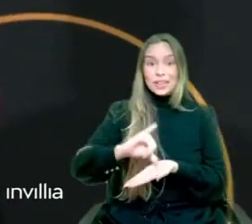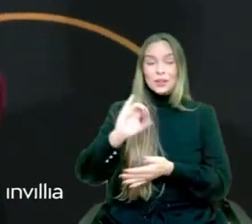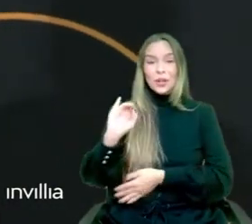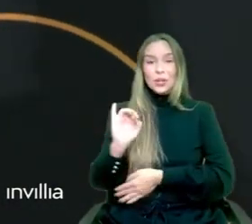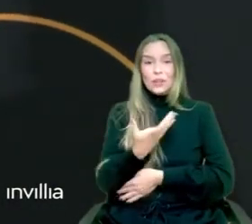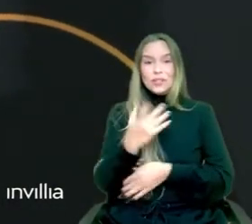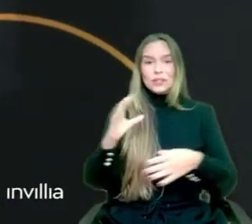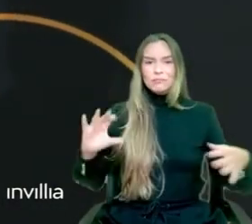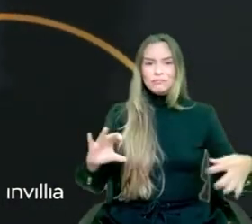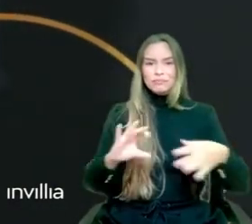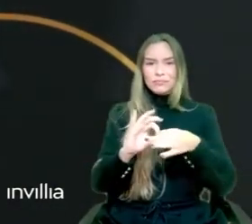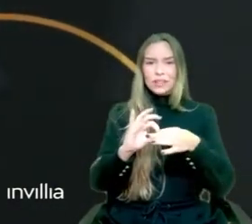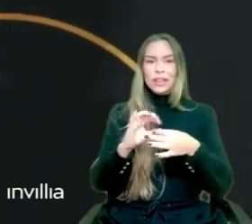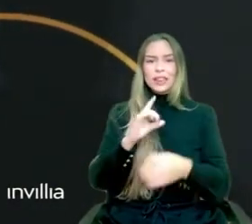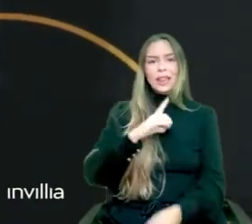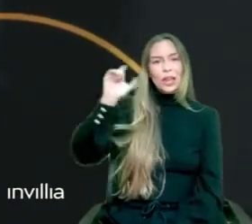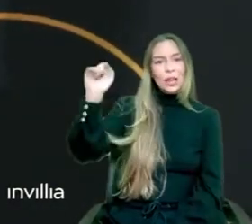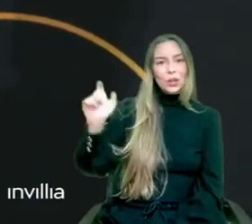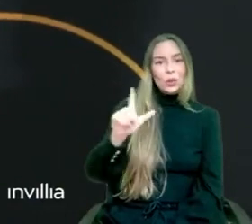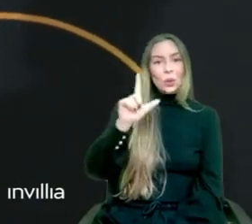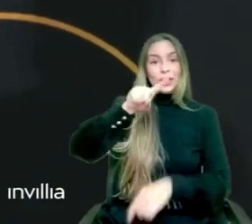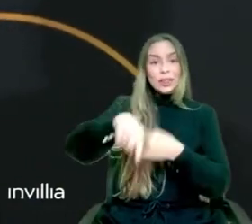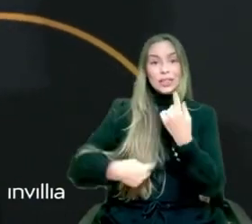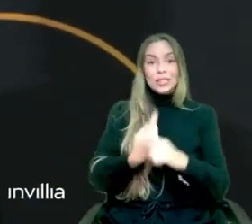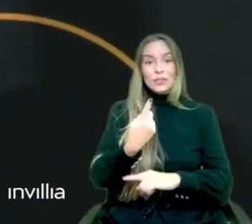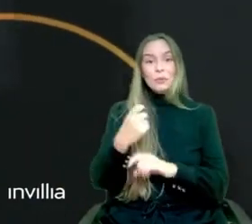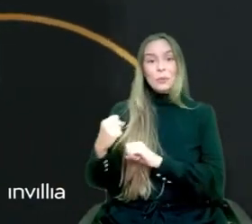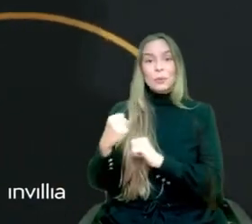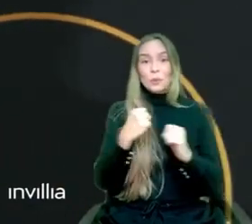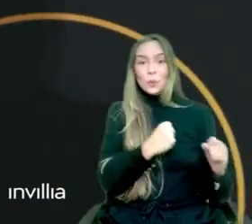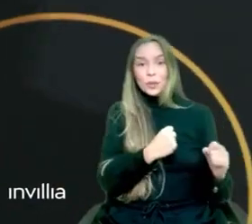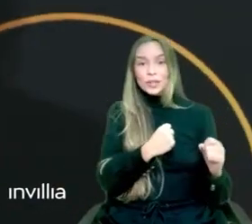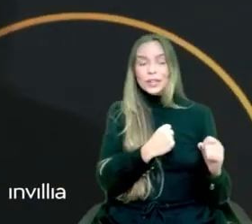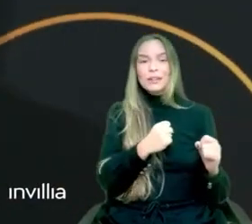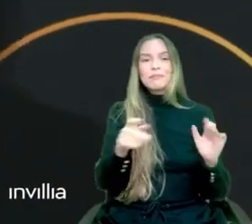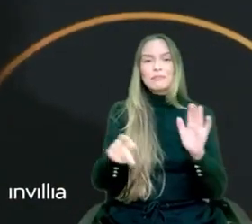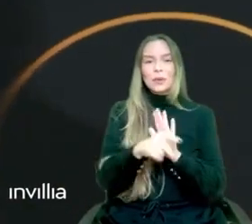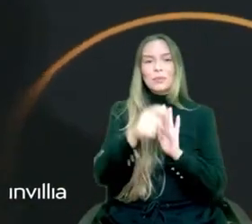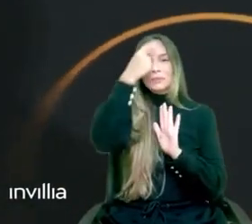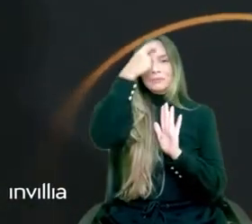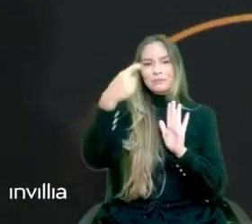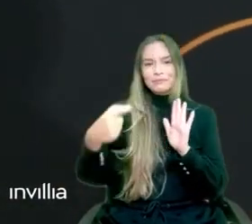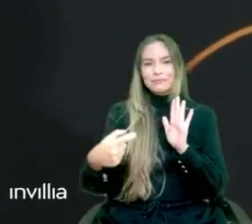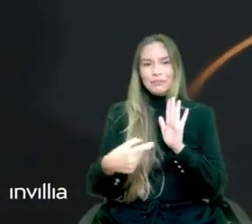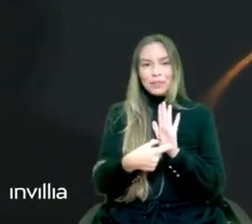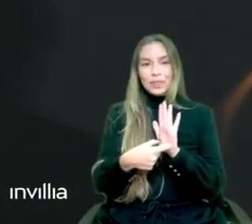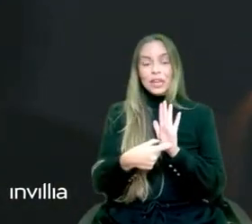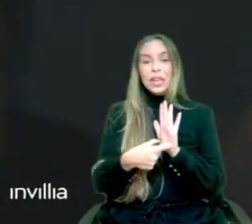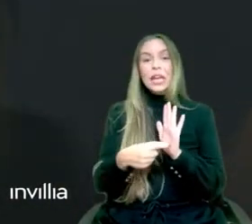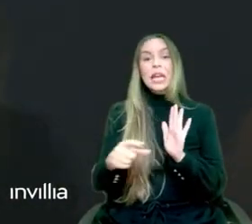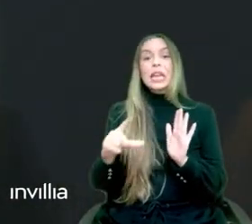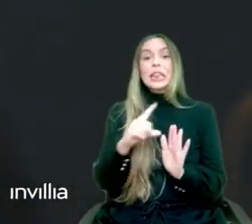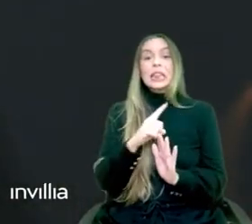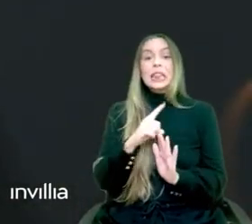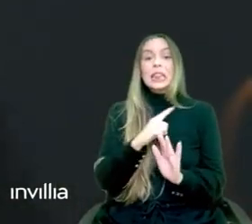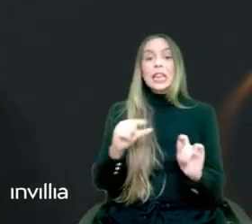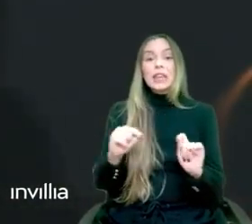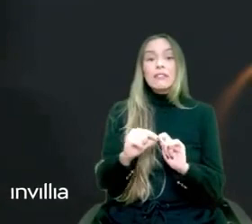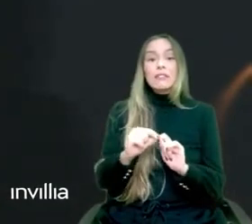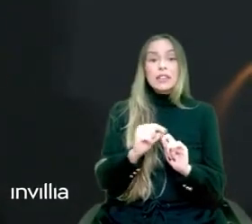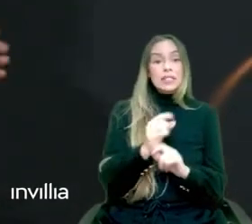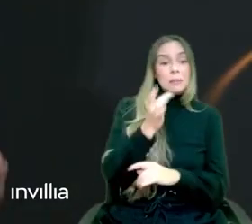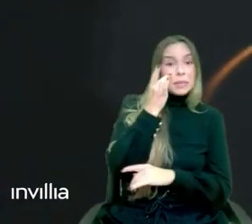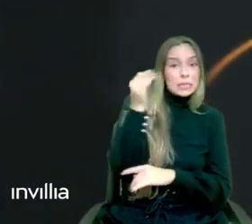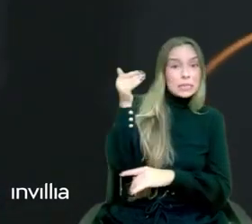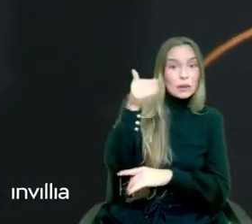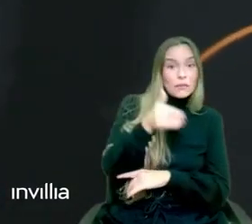by the transformative power of AI. Whether you're joining us in person or virtually, I want to extend